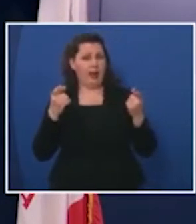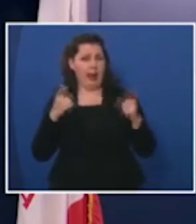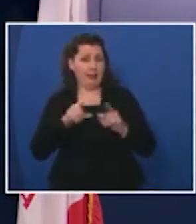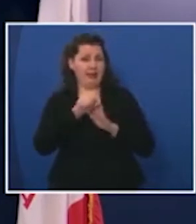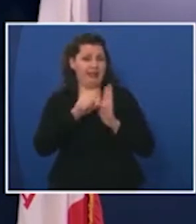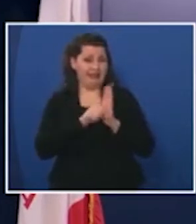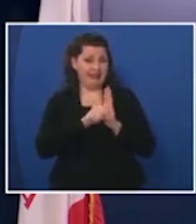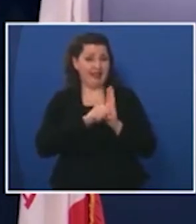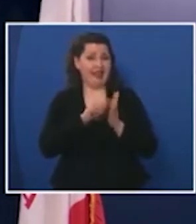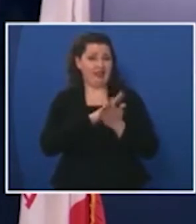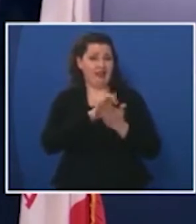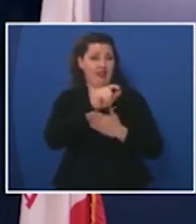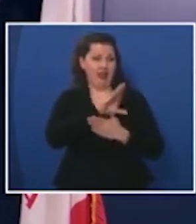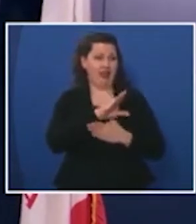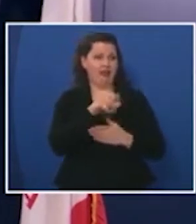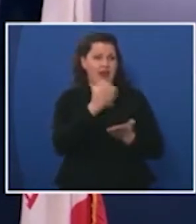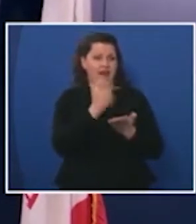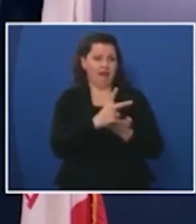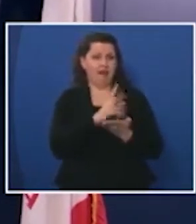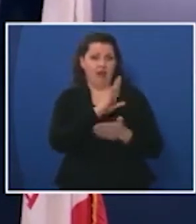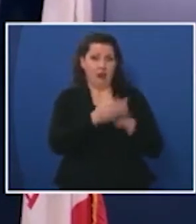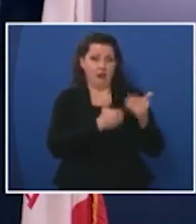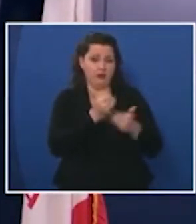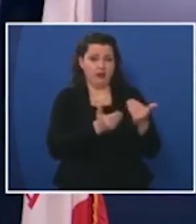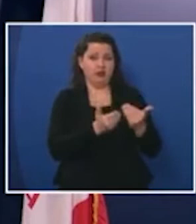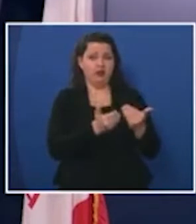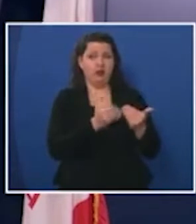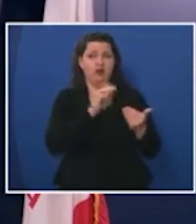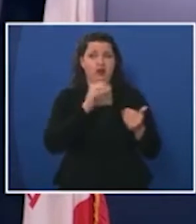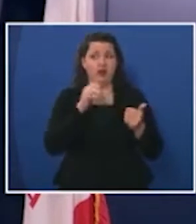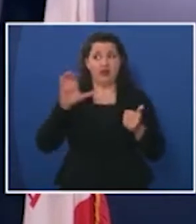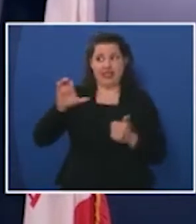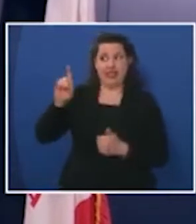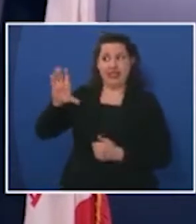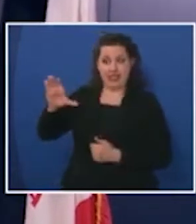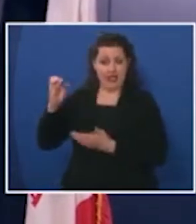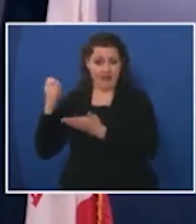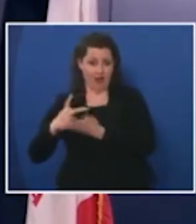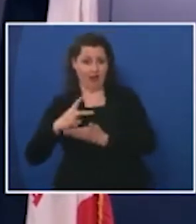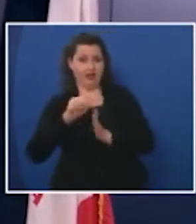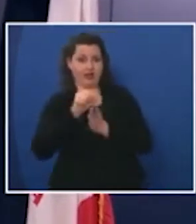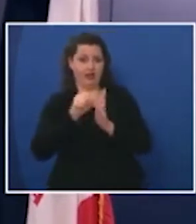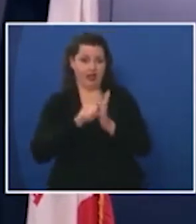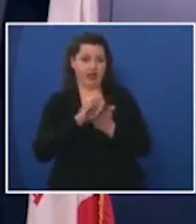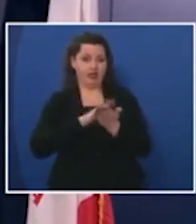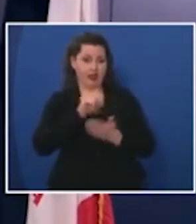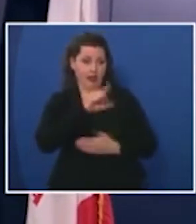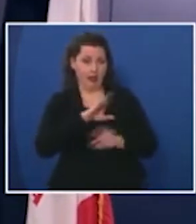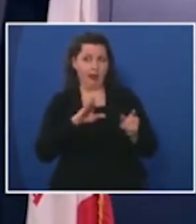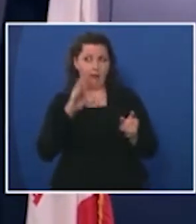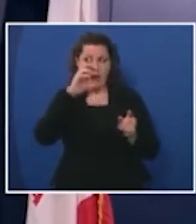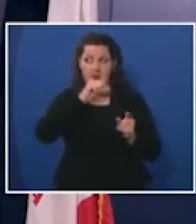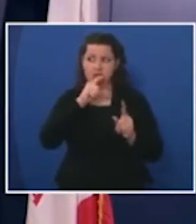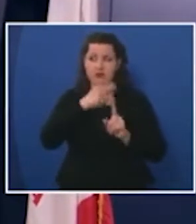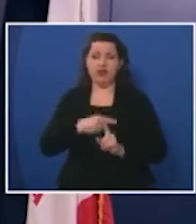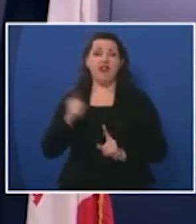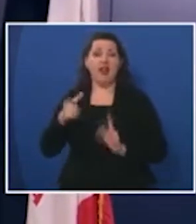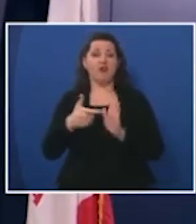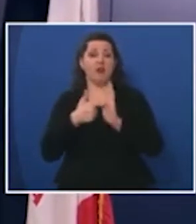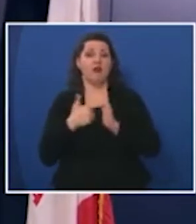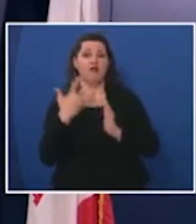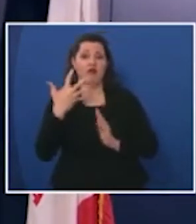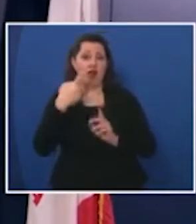state hygienic lab validated their procedures with cdc when we had the presumptive positive it required five